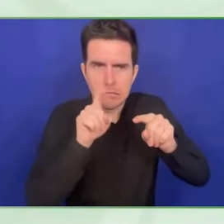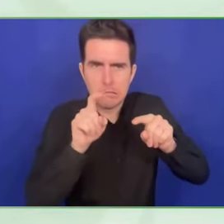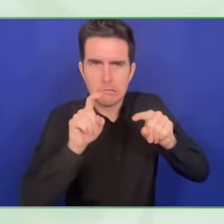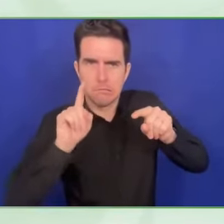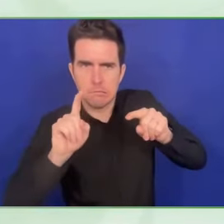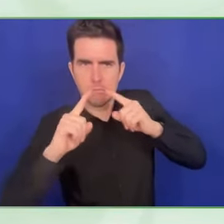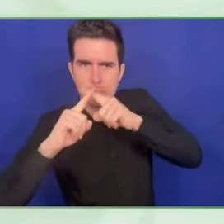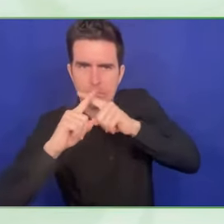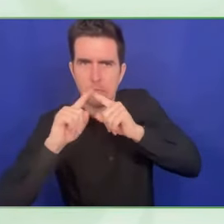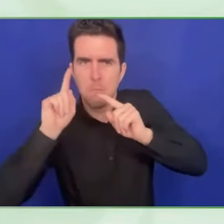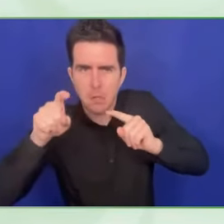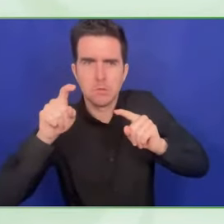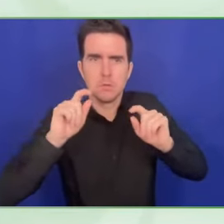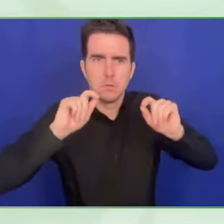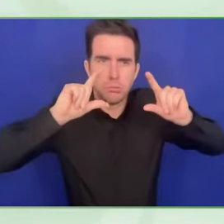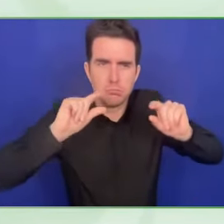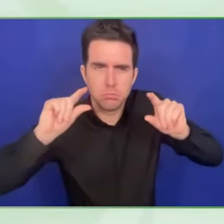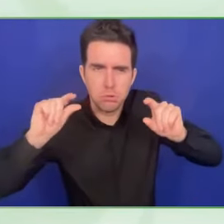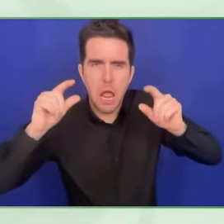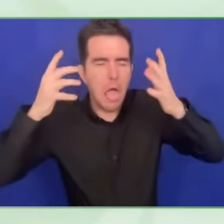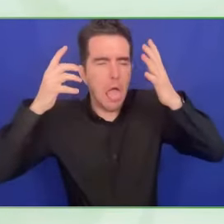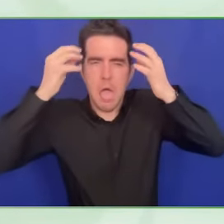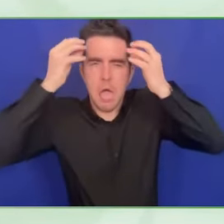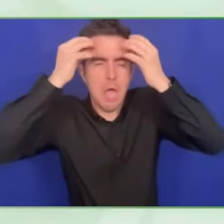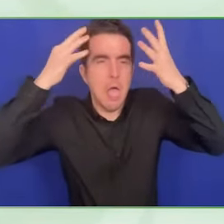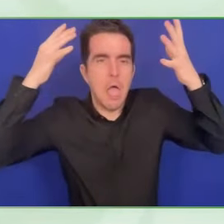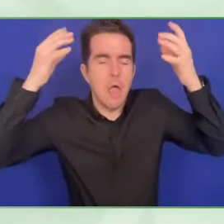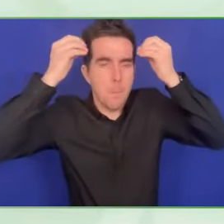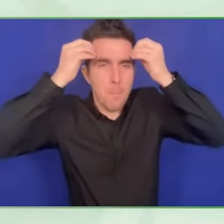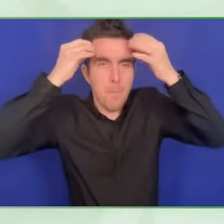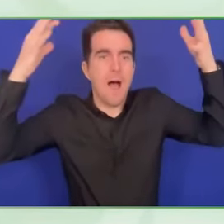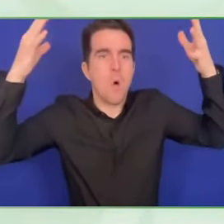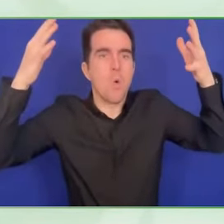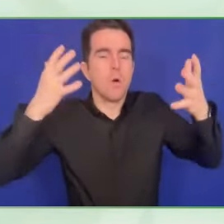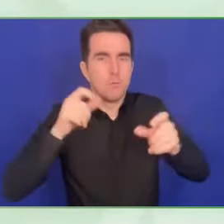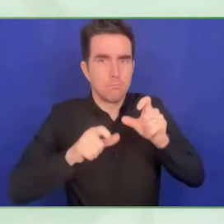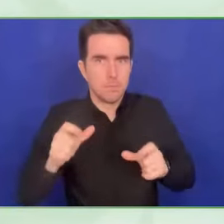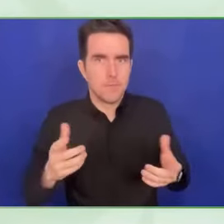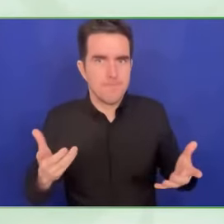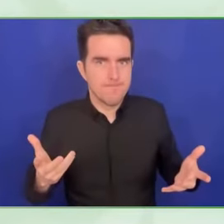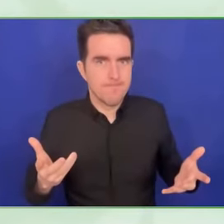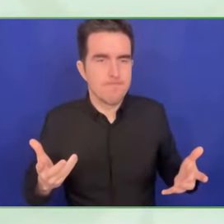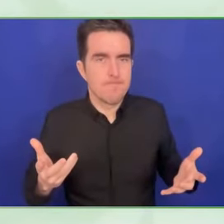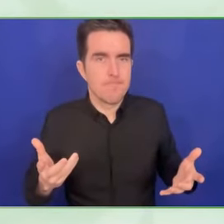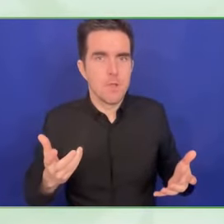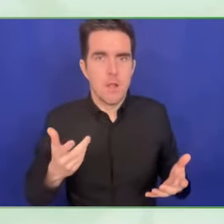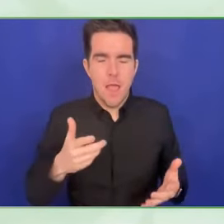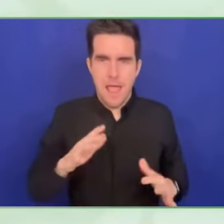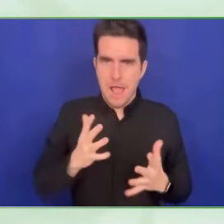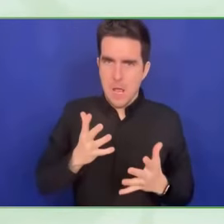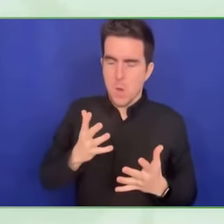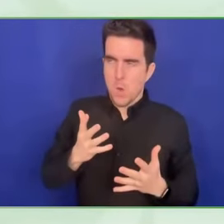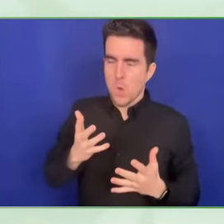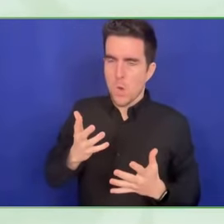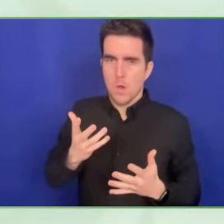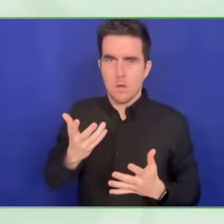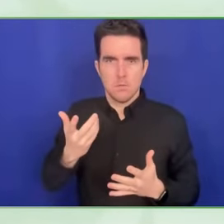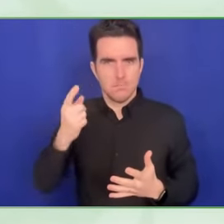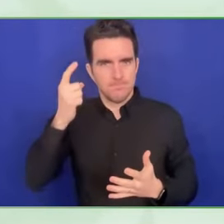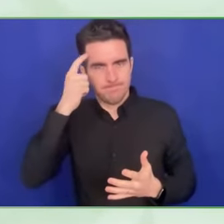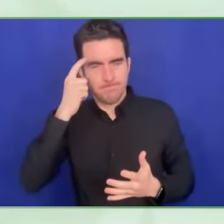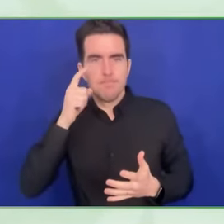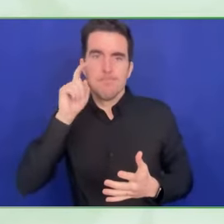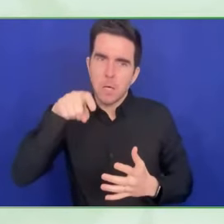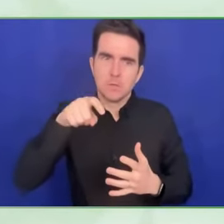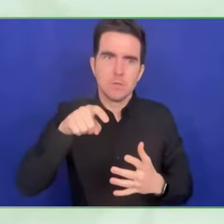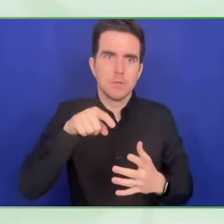of passwords, a very complex password. And it's not the only case. I want to give you another example. I have to access